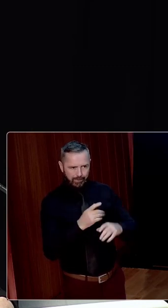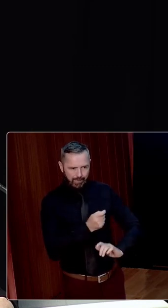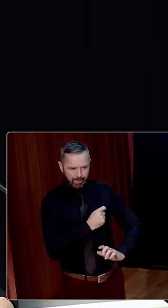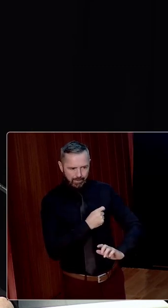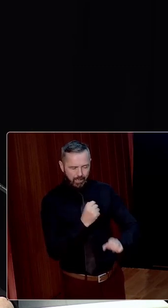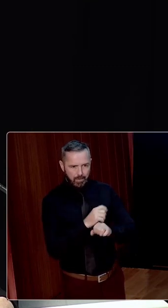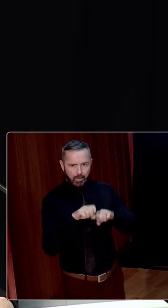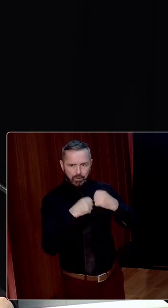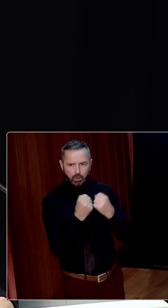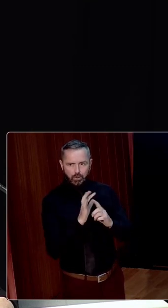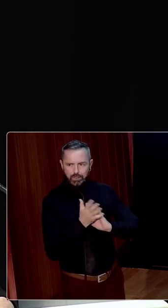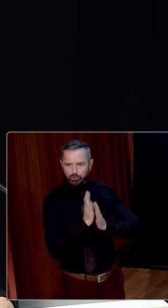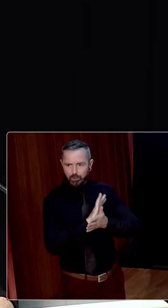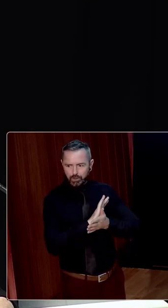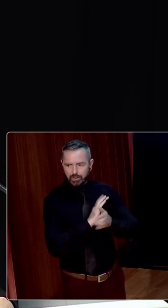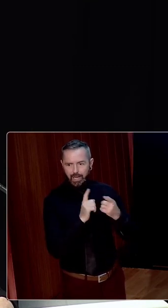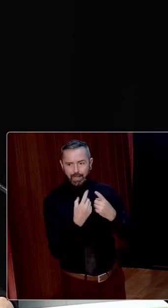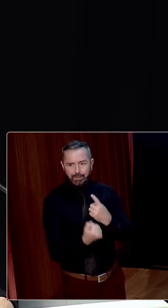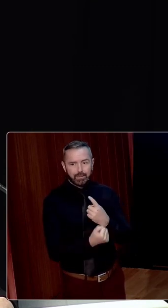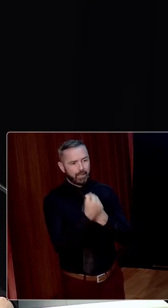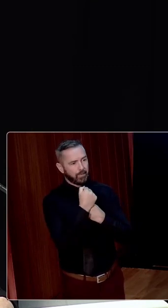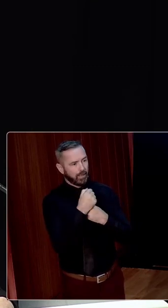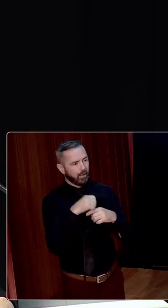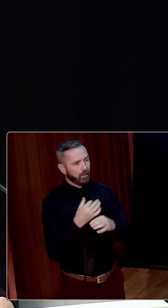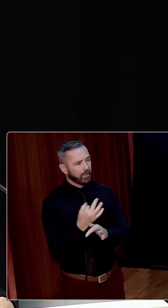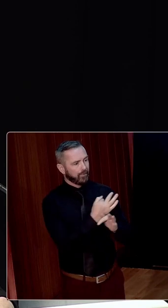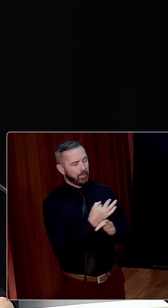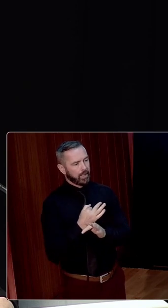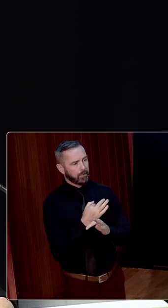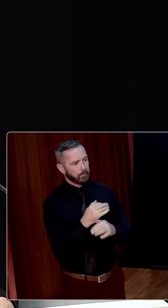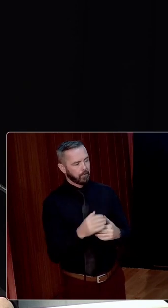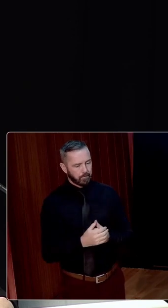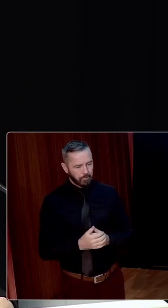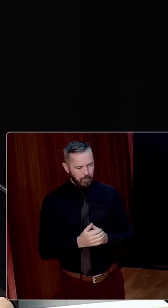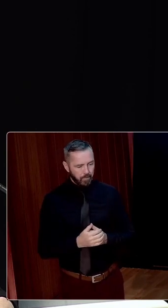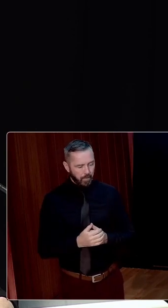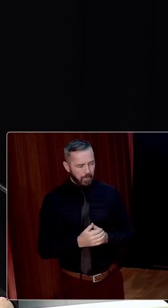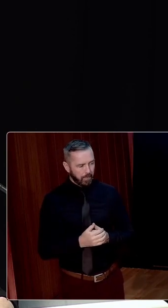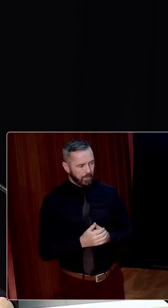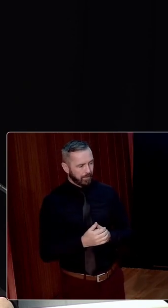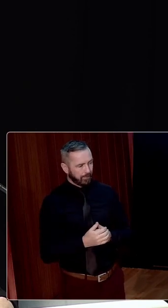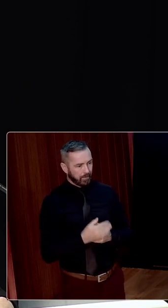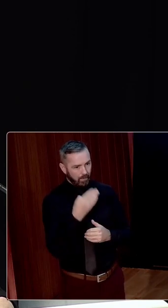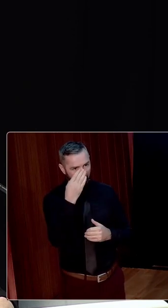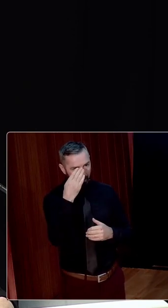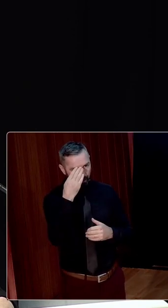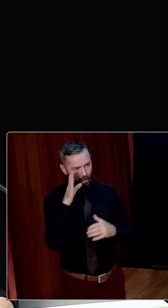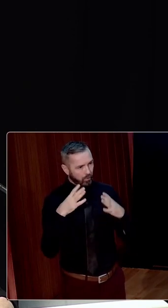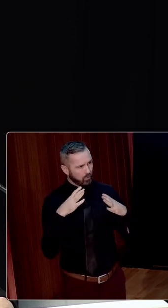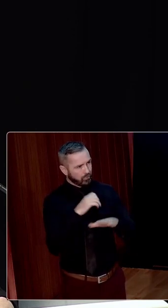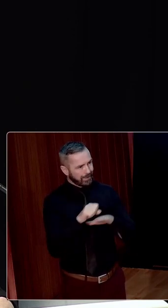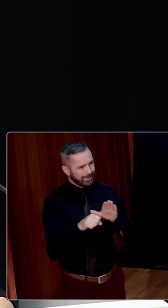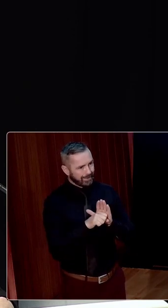about the social disruption and its impact on the family. In the Irish Free State, this was linked in complex